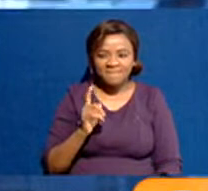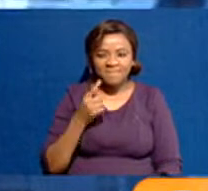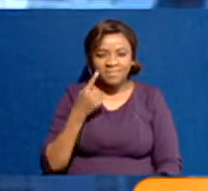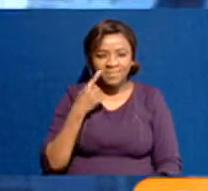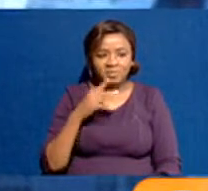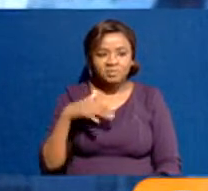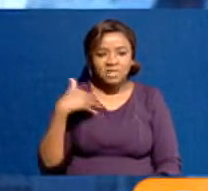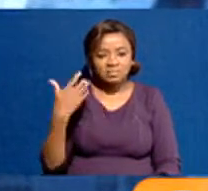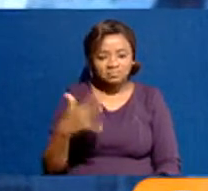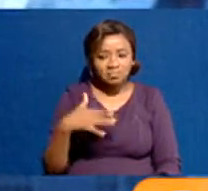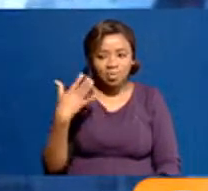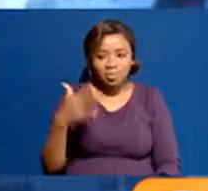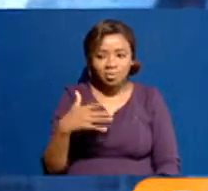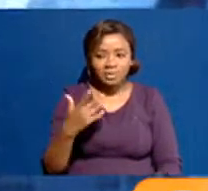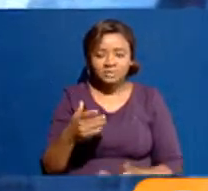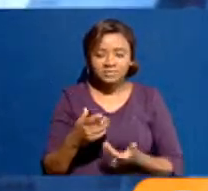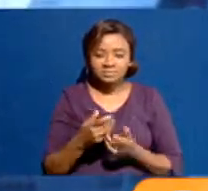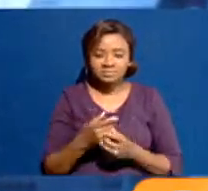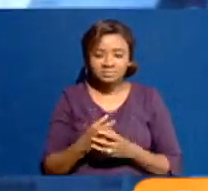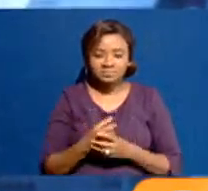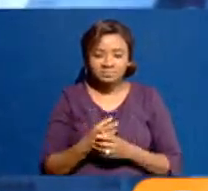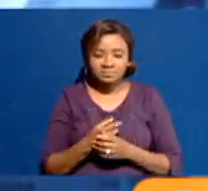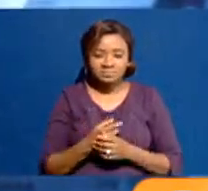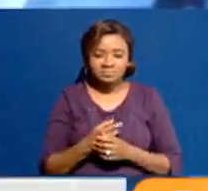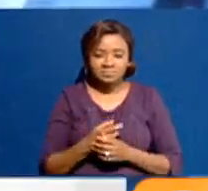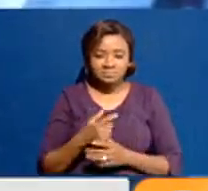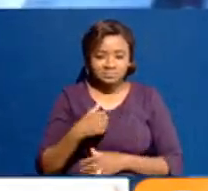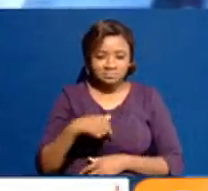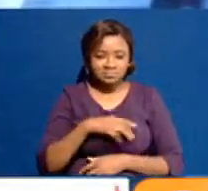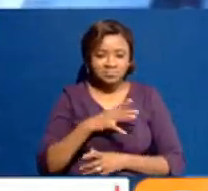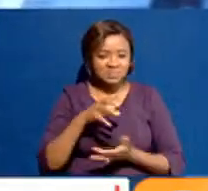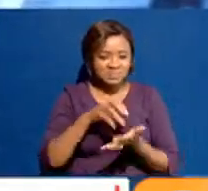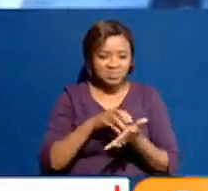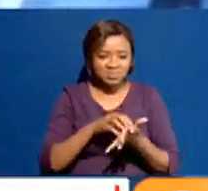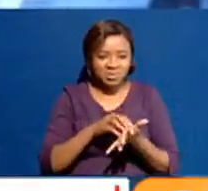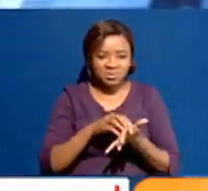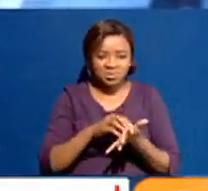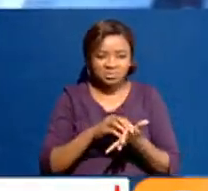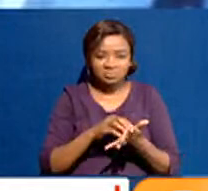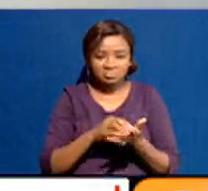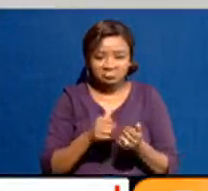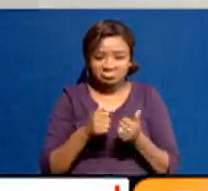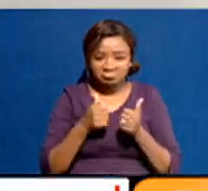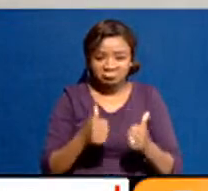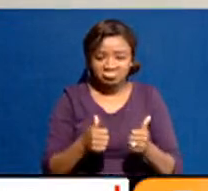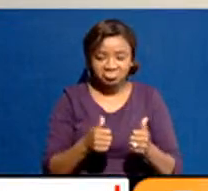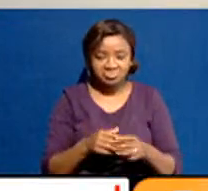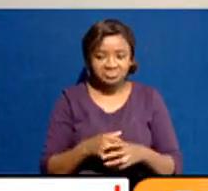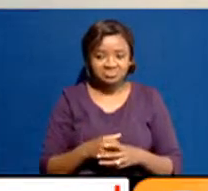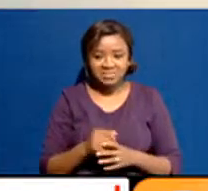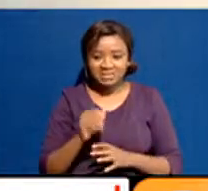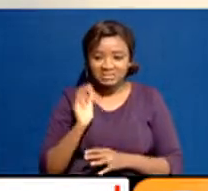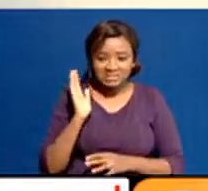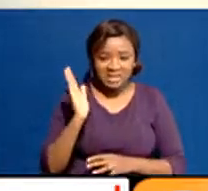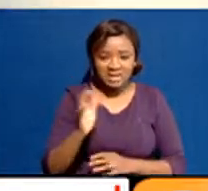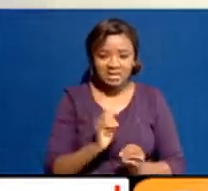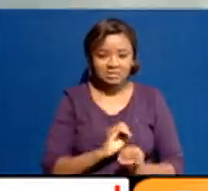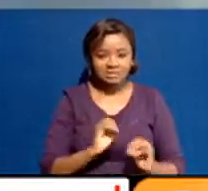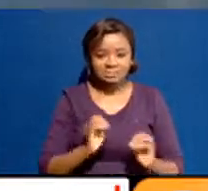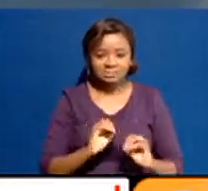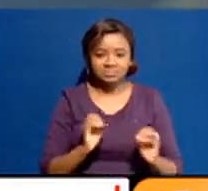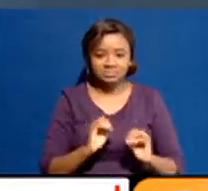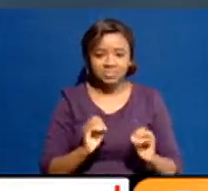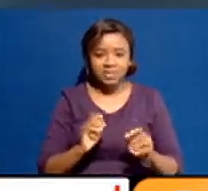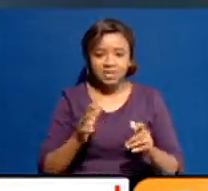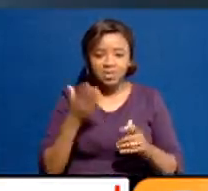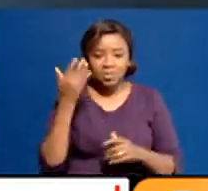is complex. It is not that straightforward, because Azimu's charge is one primarily around